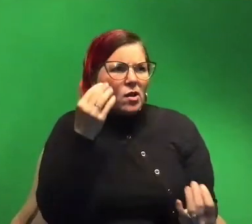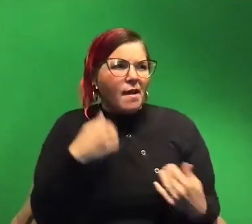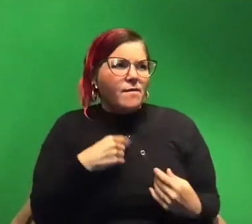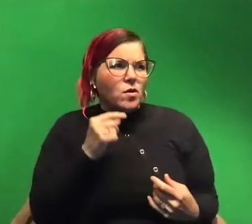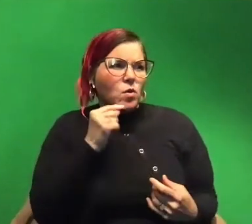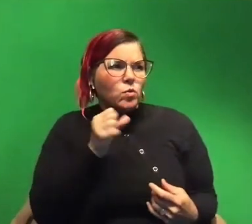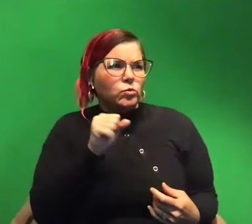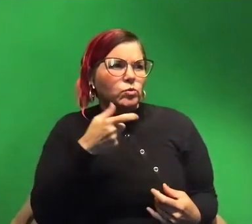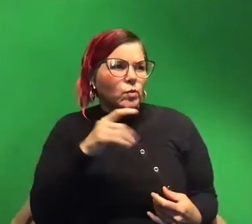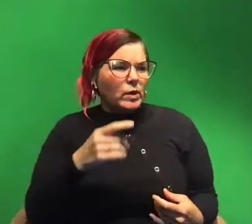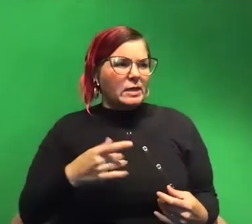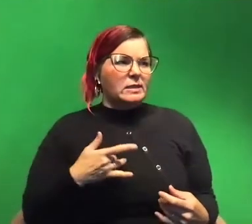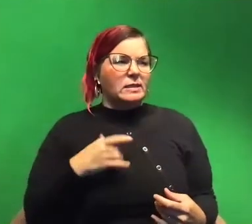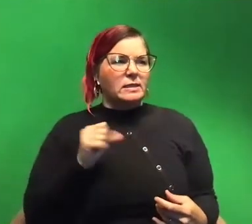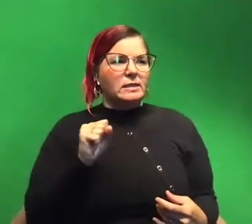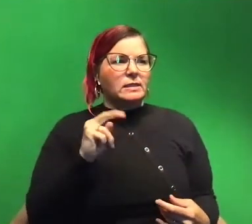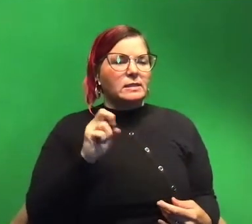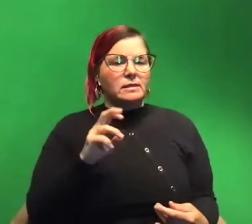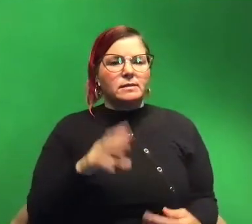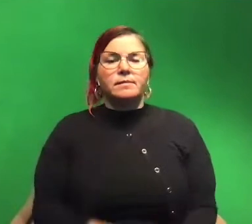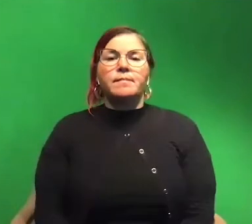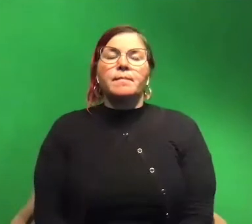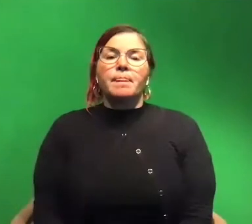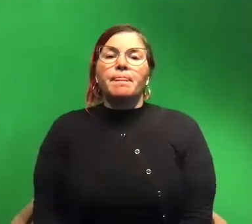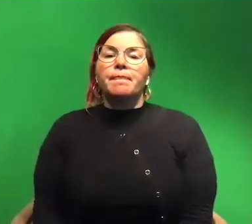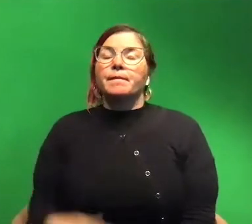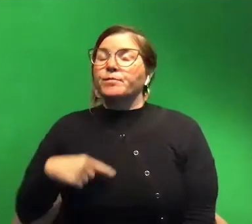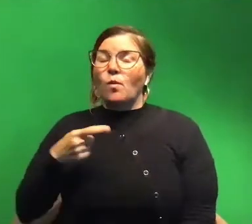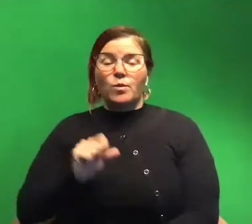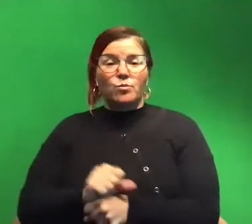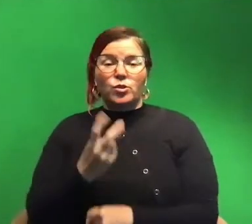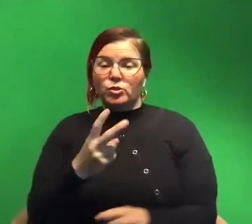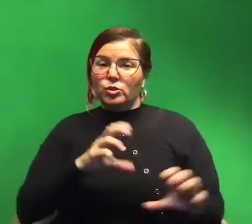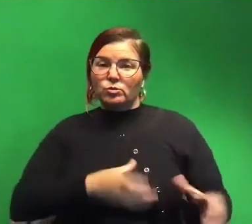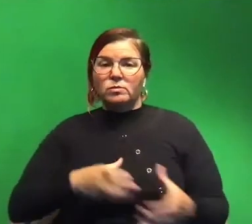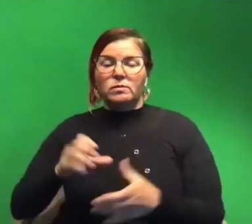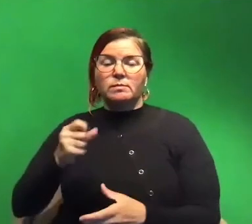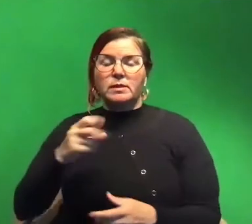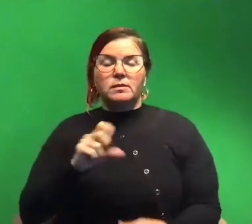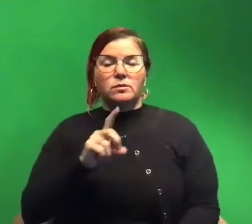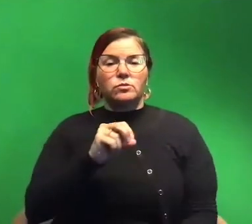sense? Um so I've really only worked with two species um the dorytoothus and